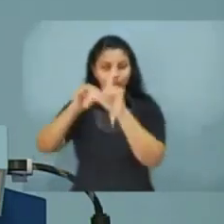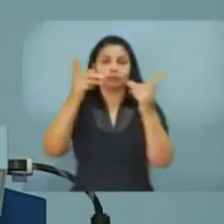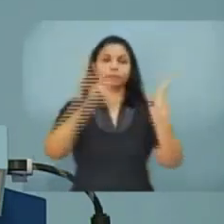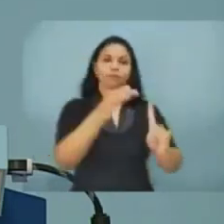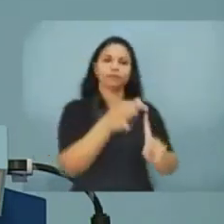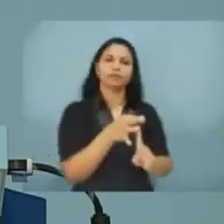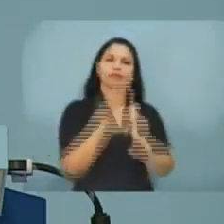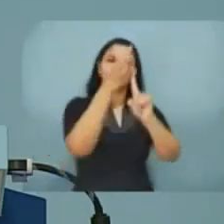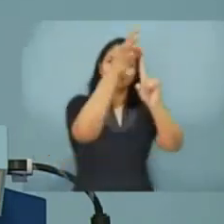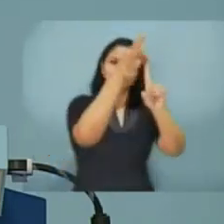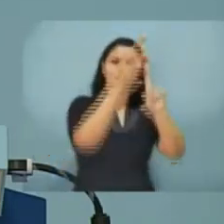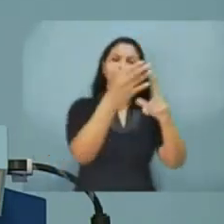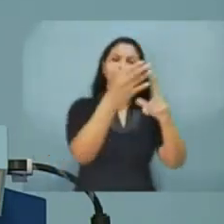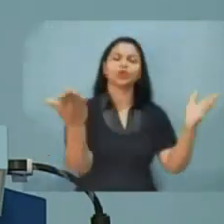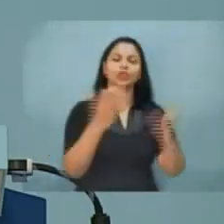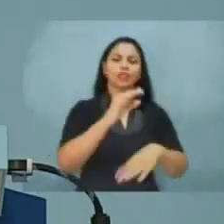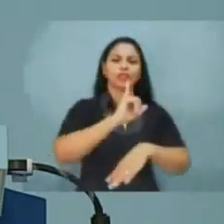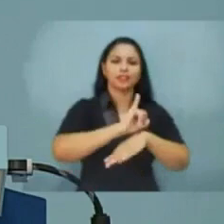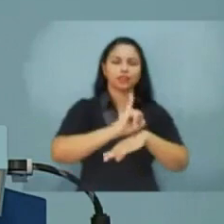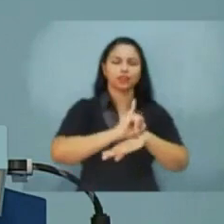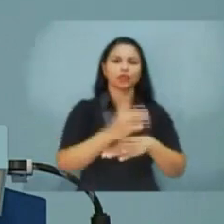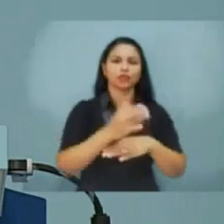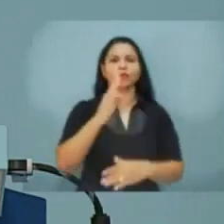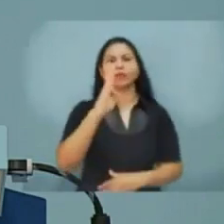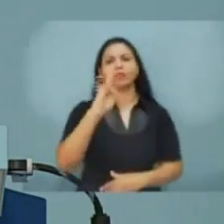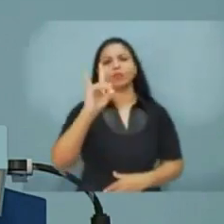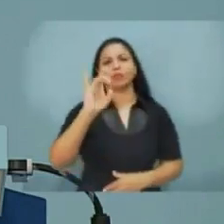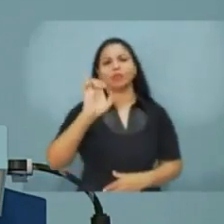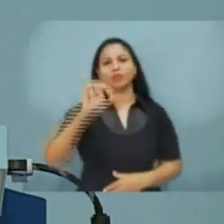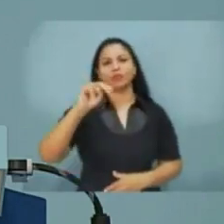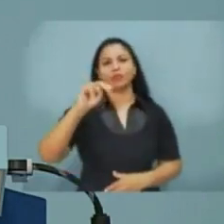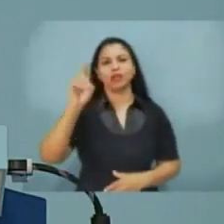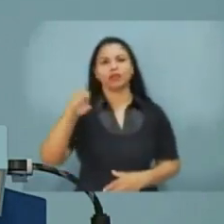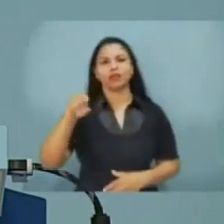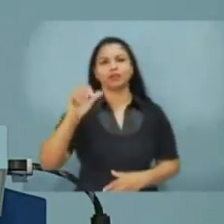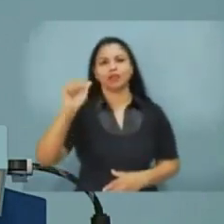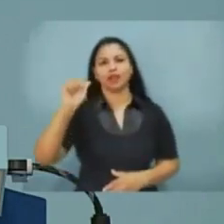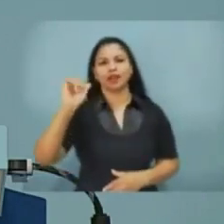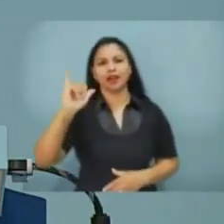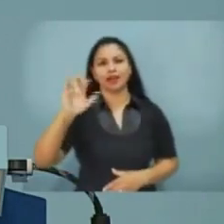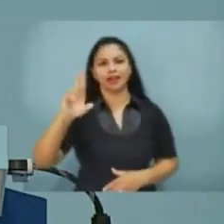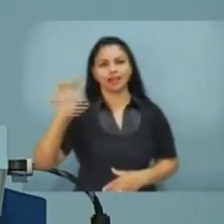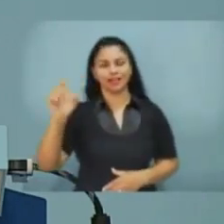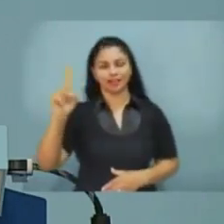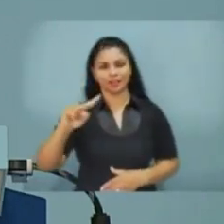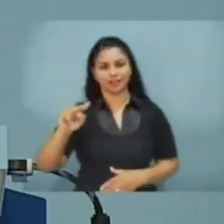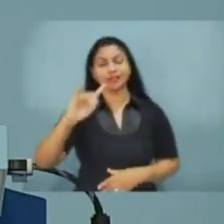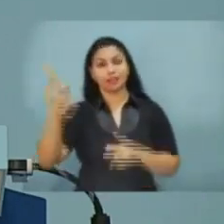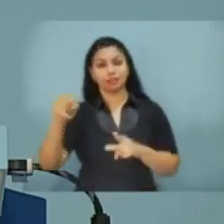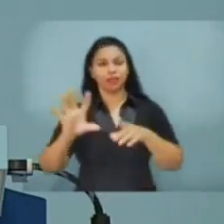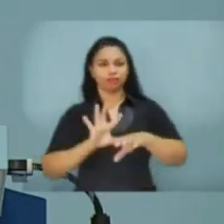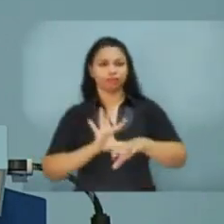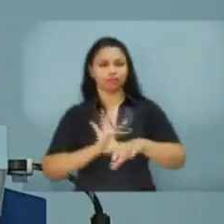telecommunications management from the Technological Institute of Buenos Aires, and engineering title in telecommunications.